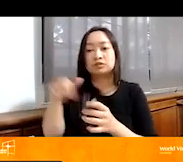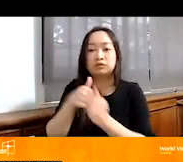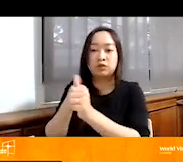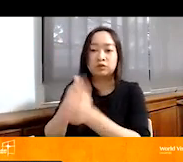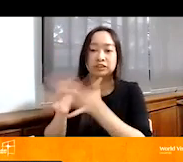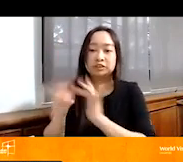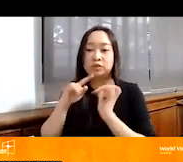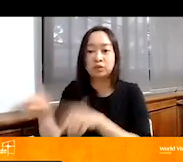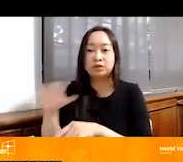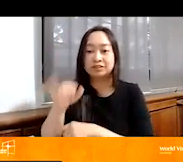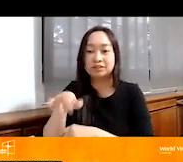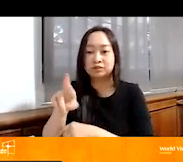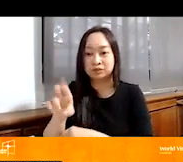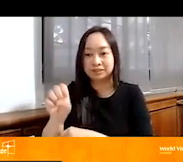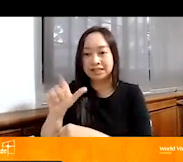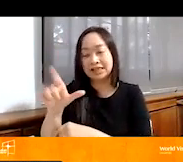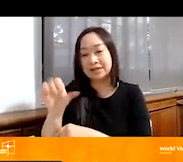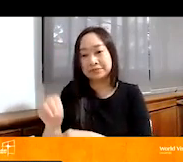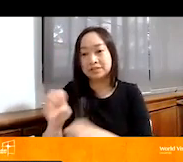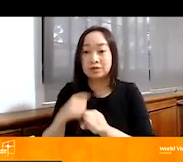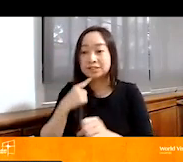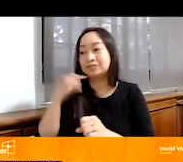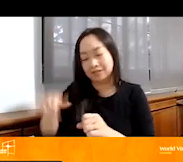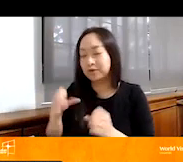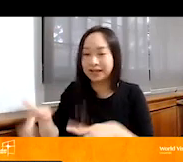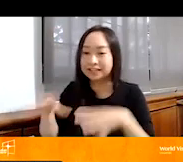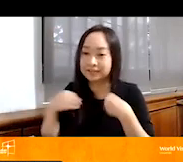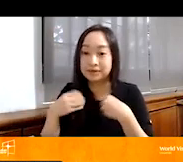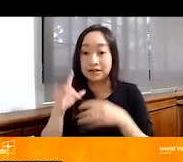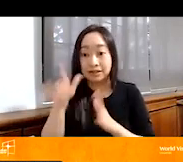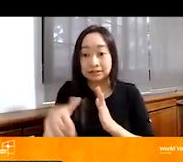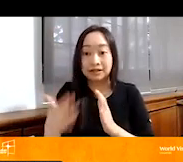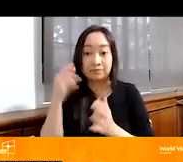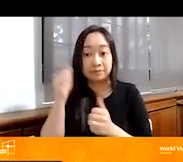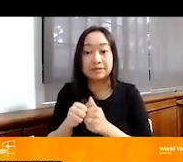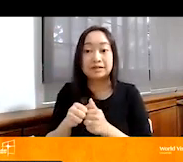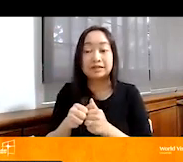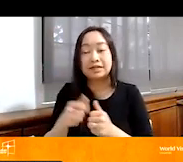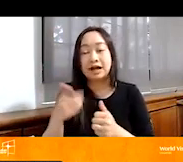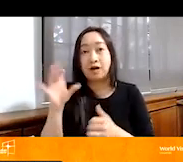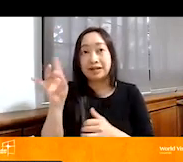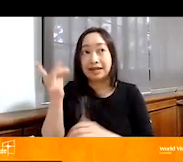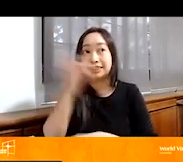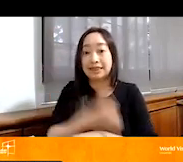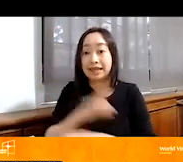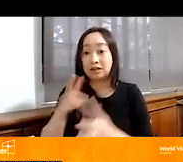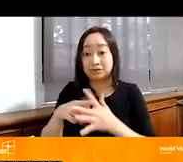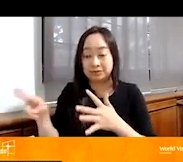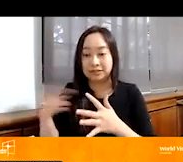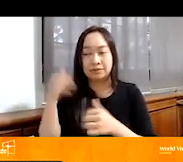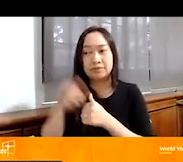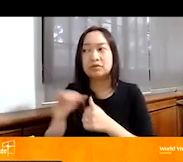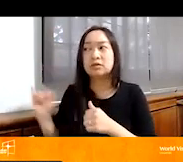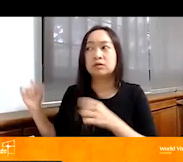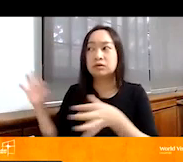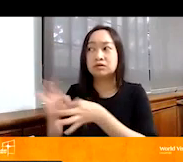Jerusalem. And so, I said yes. And then later, I remembered that time on the eight-day retreat and was just amazed.